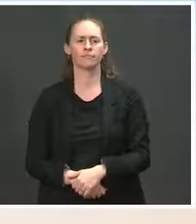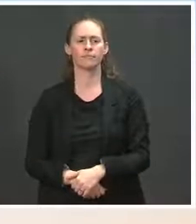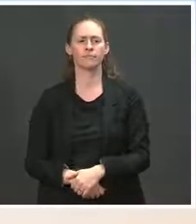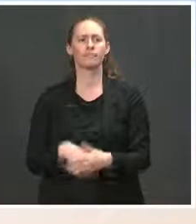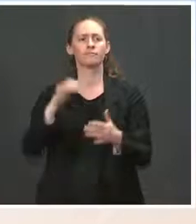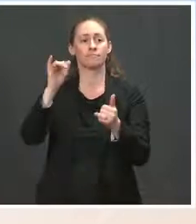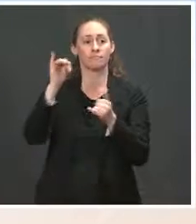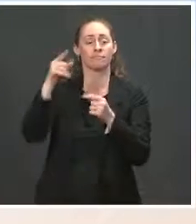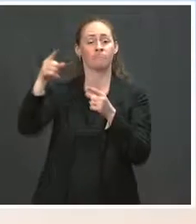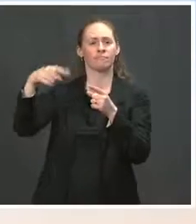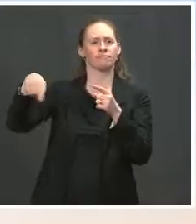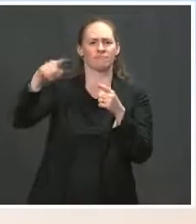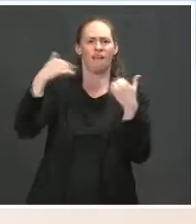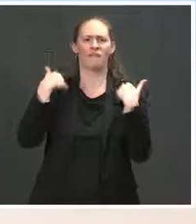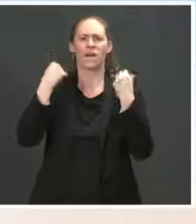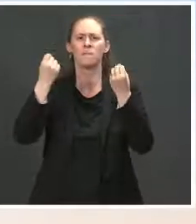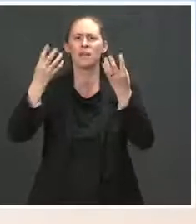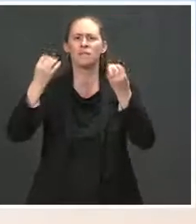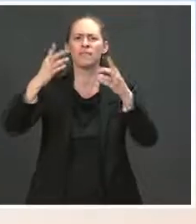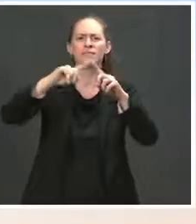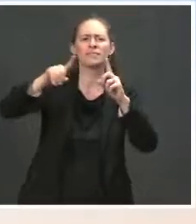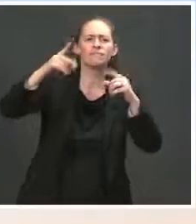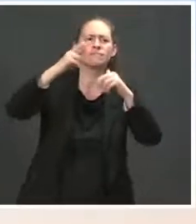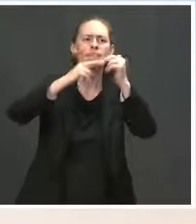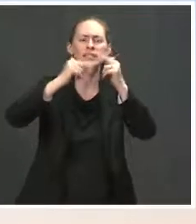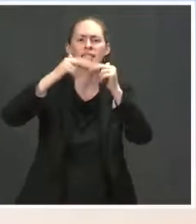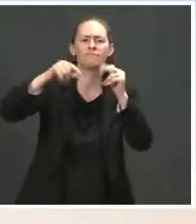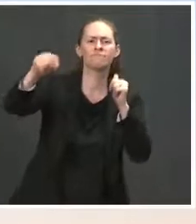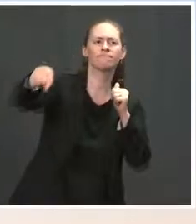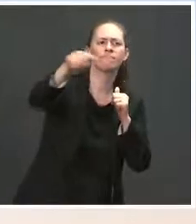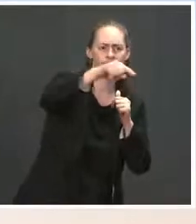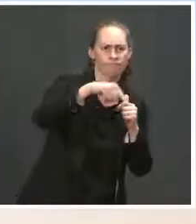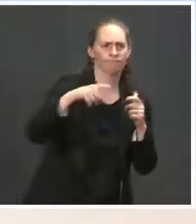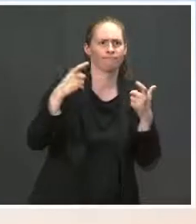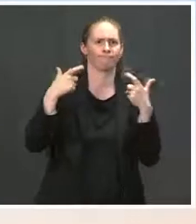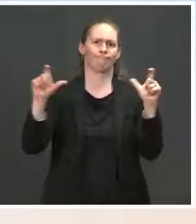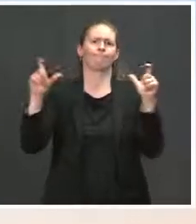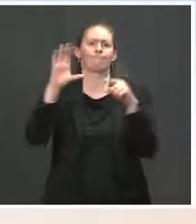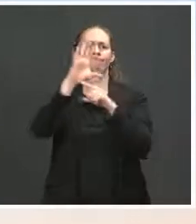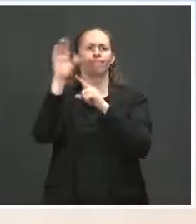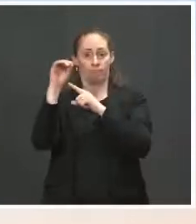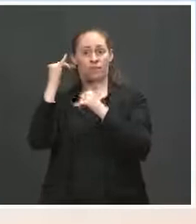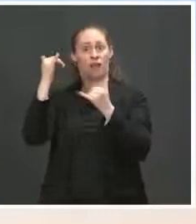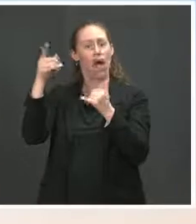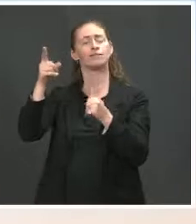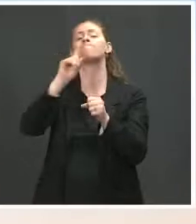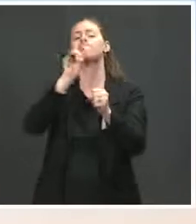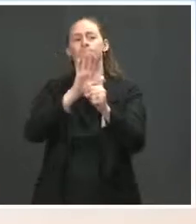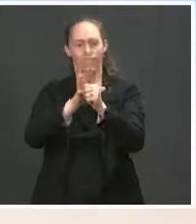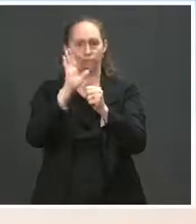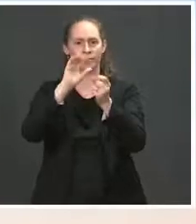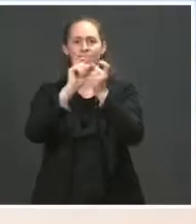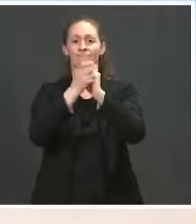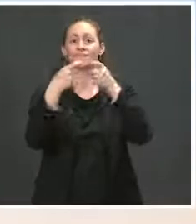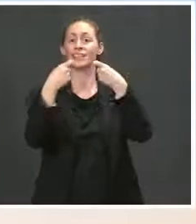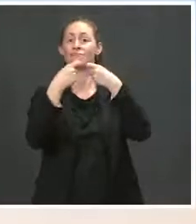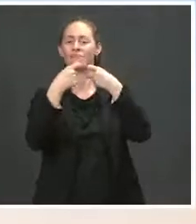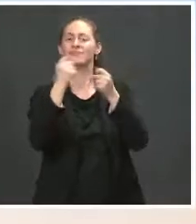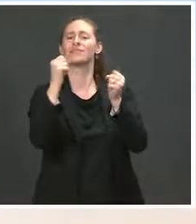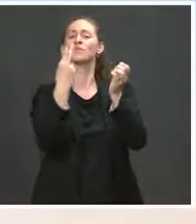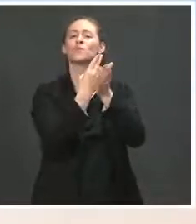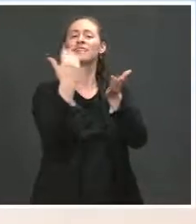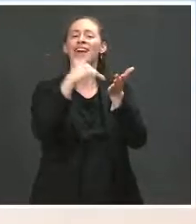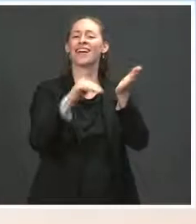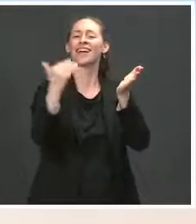portfolio with 100 percent renewable electricity by sources by 2025. The Department of Transportation is taking a comprehensive